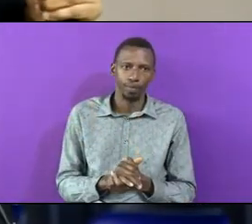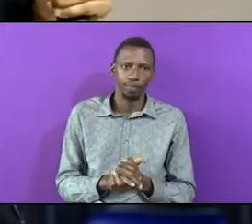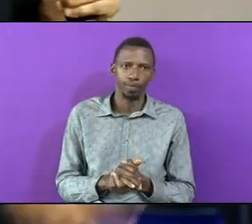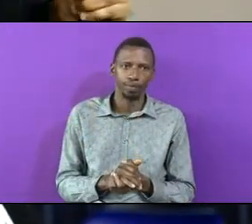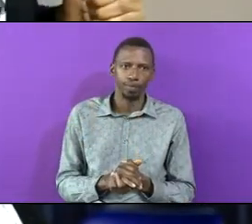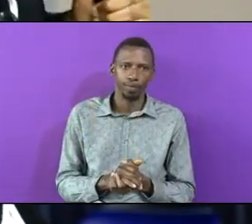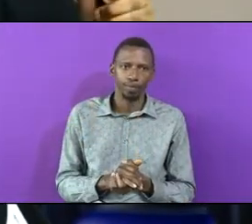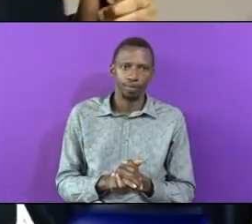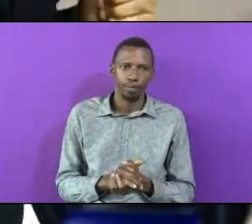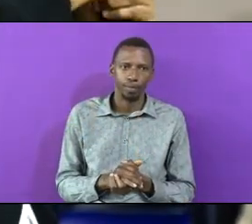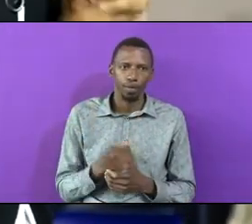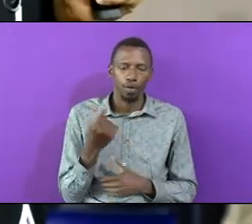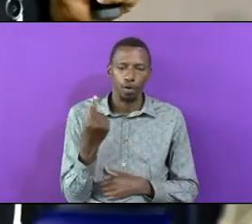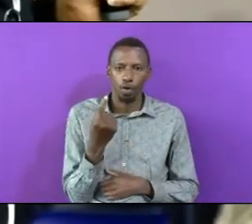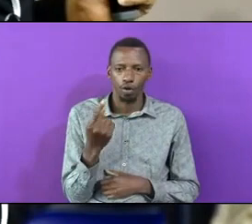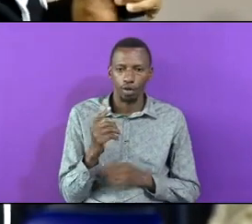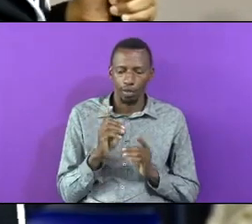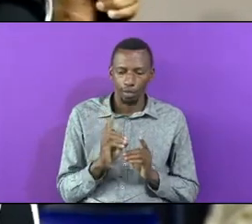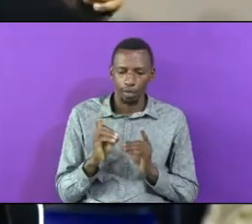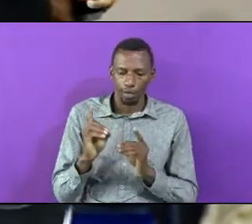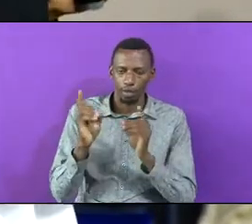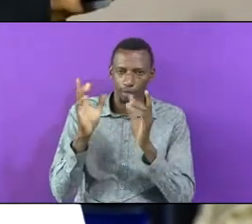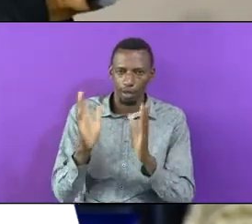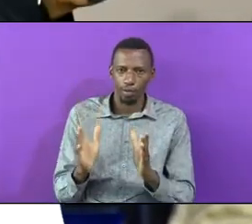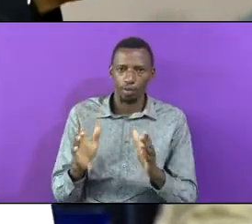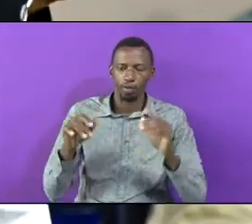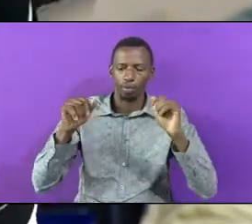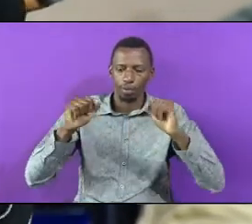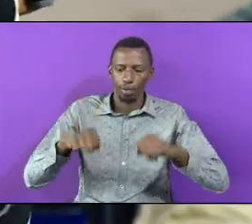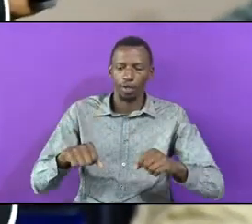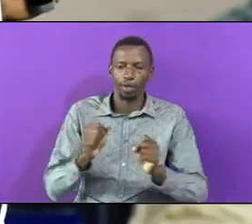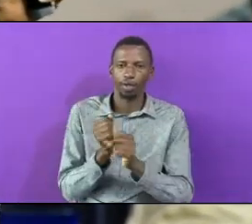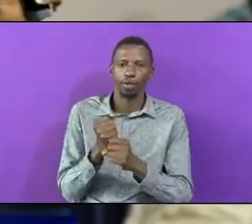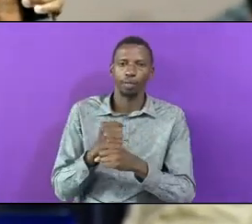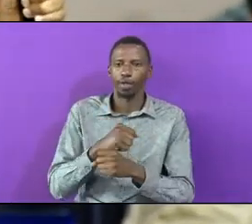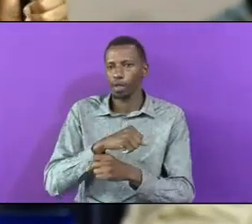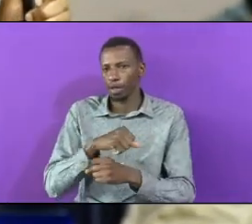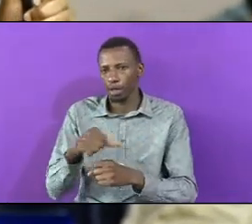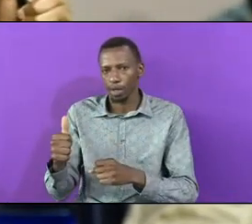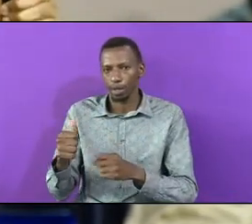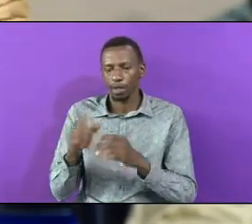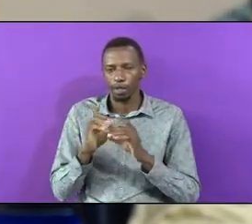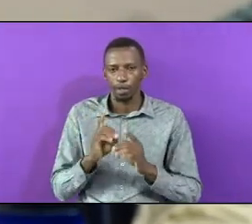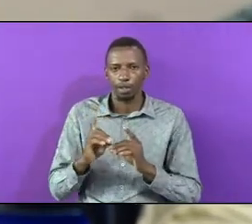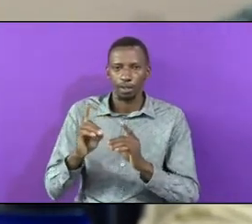For Only A Disciple Can Make Another Word Disciple